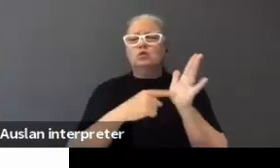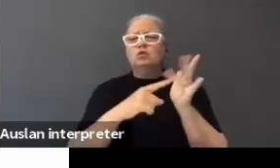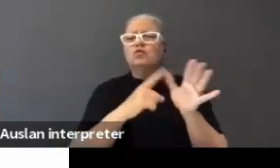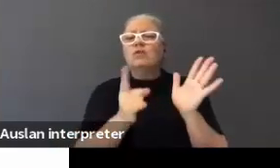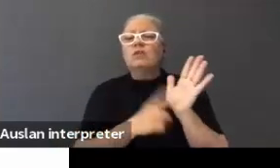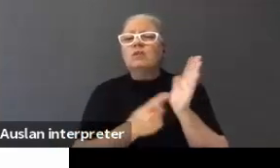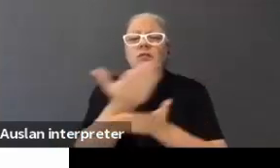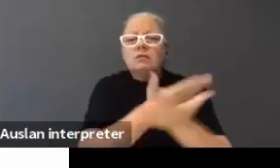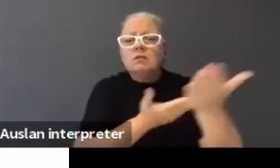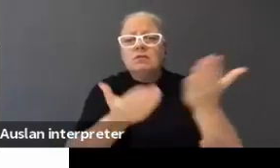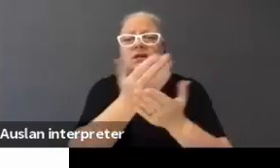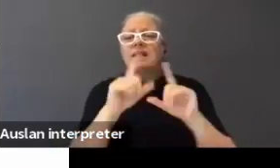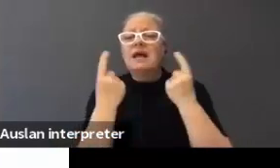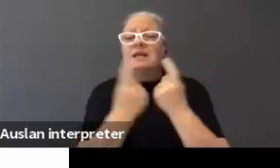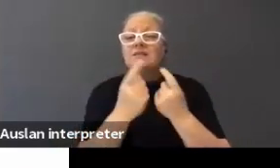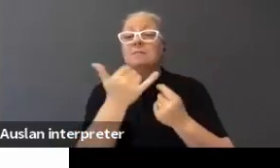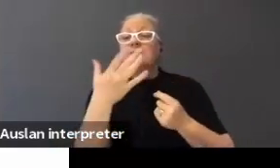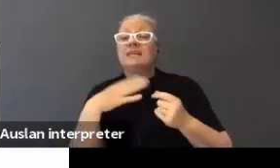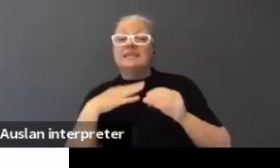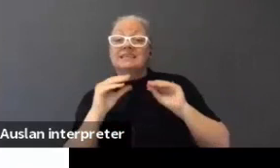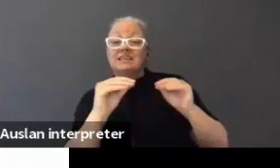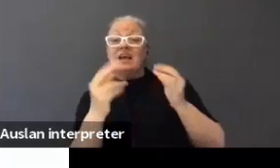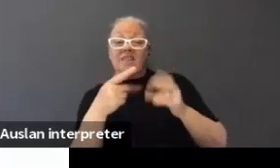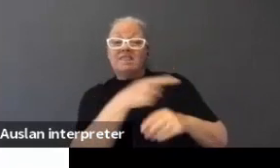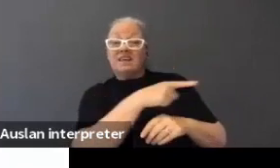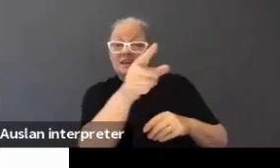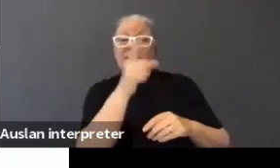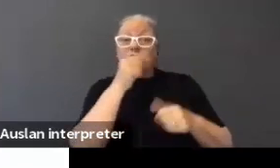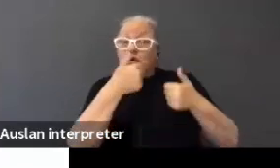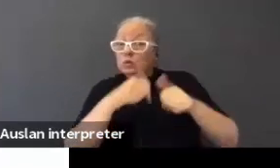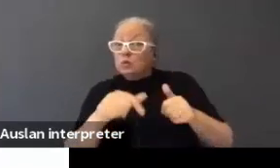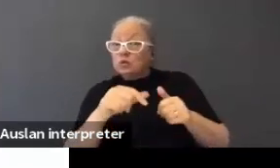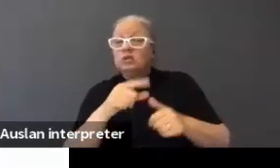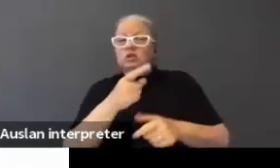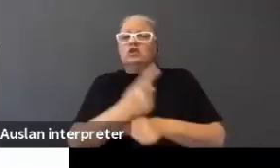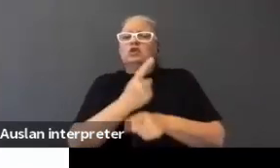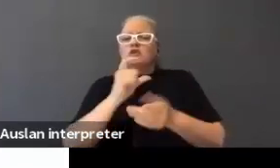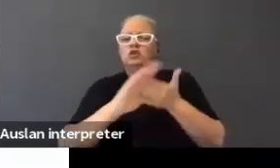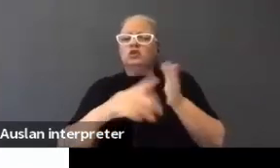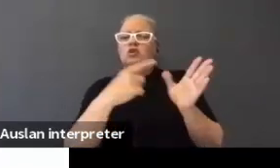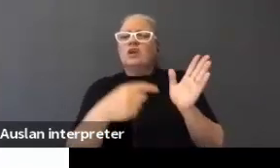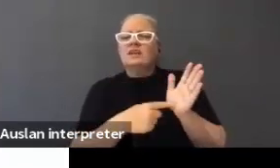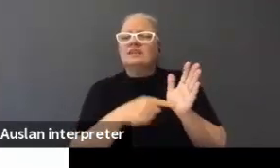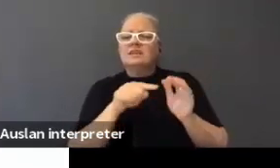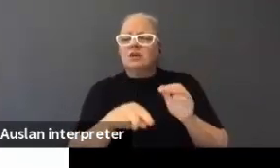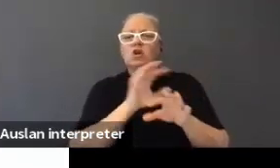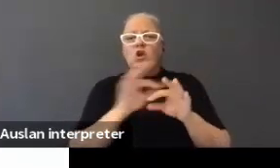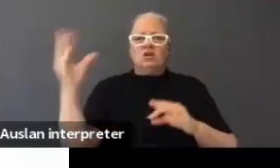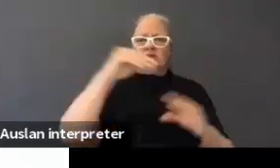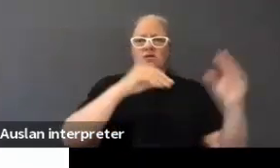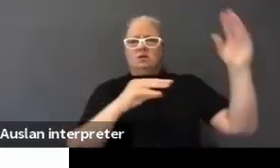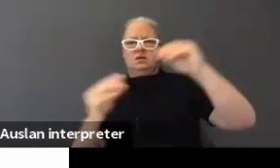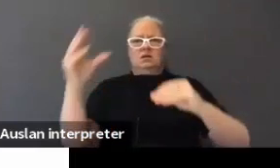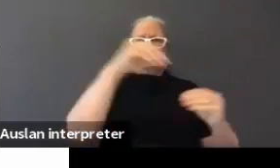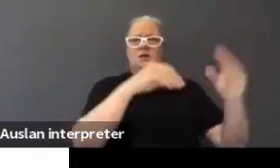to teach the other students that they have to use chat a little bit more rather than just all talk over top of each